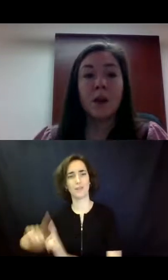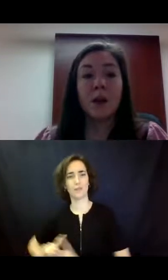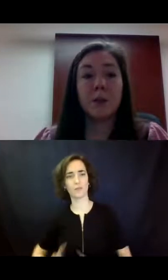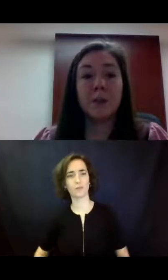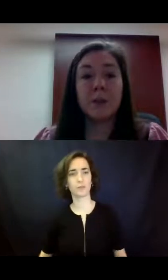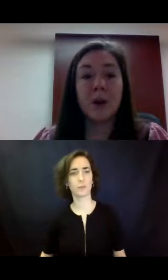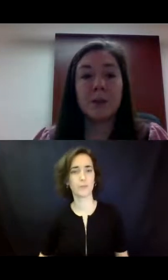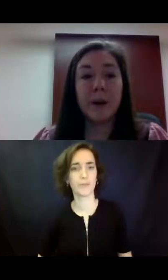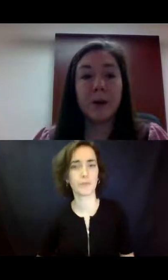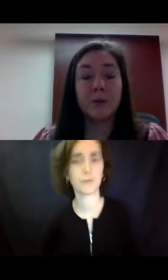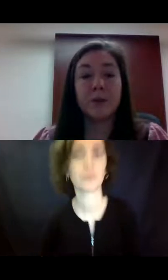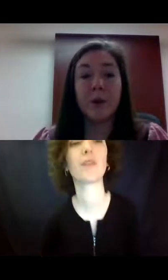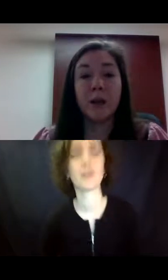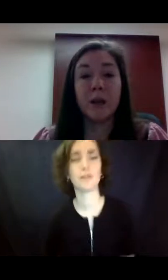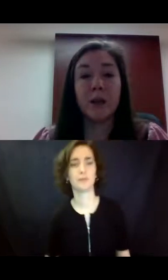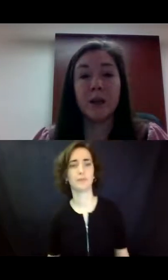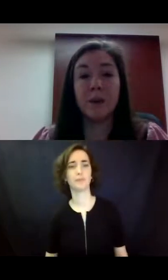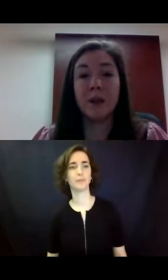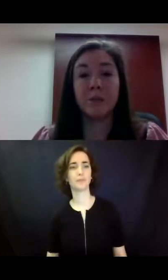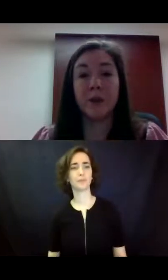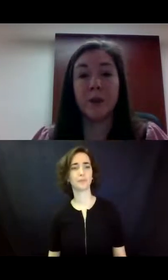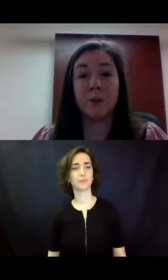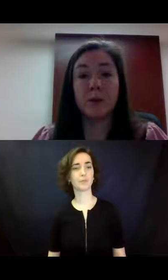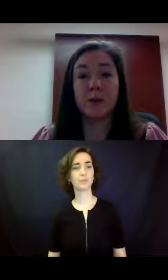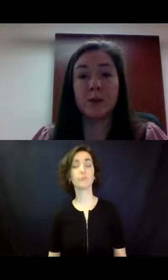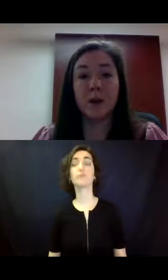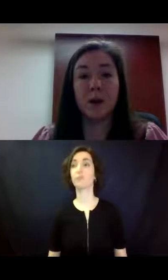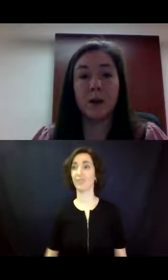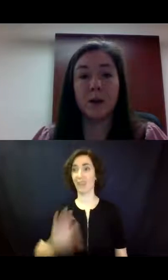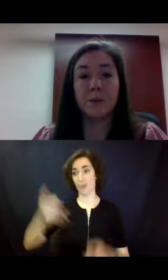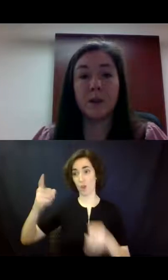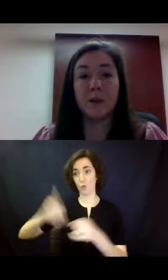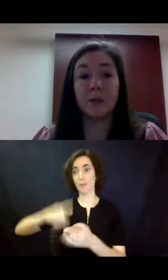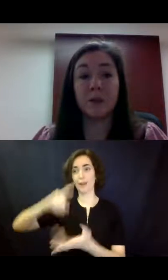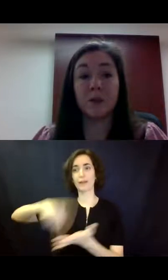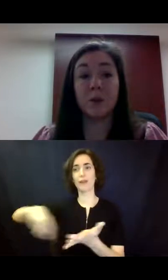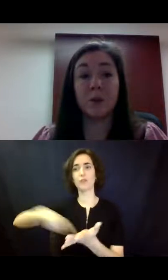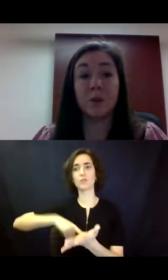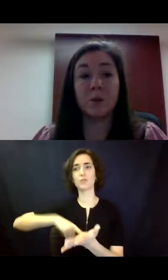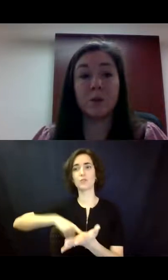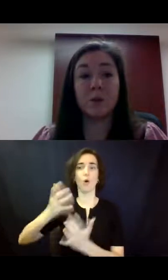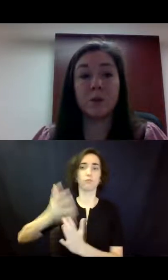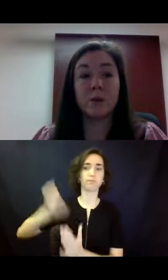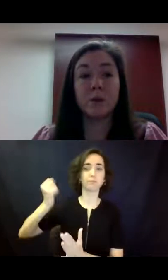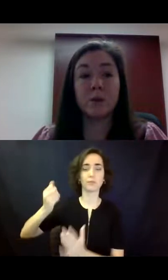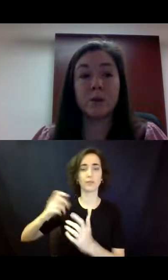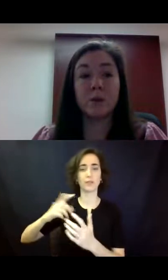Um, we talked about revoking. It can be revokes, um, the adults